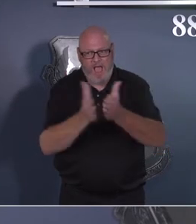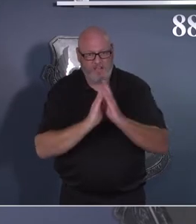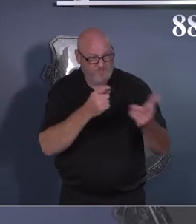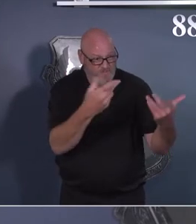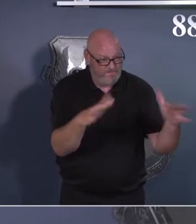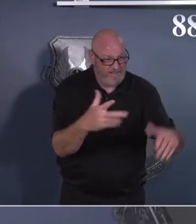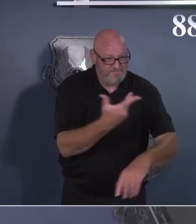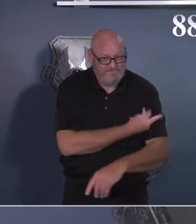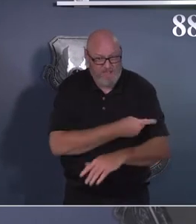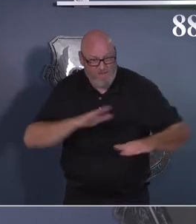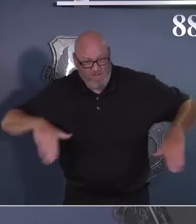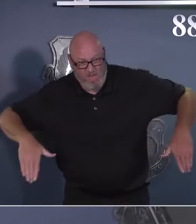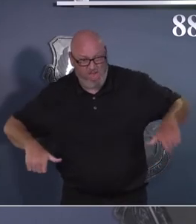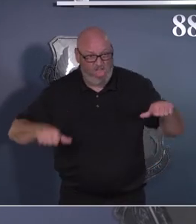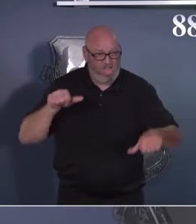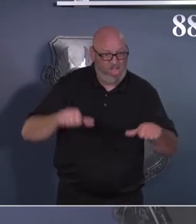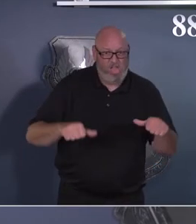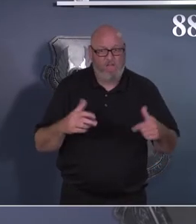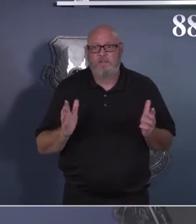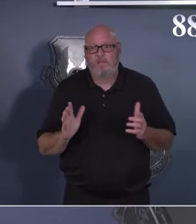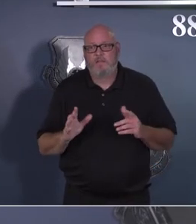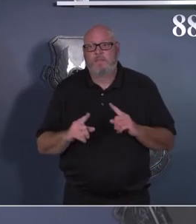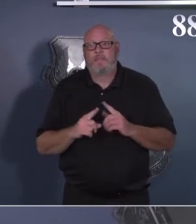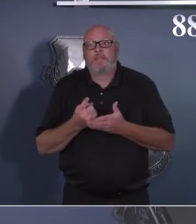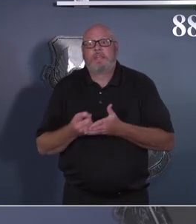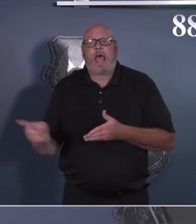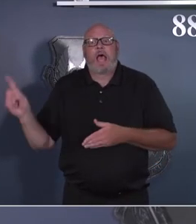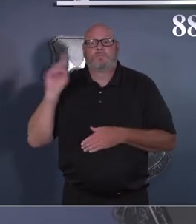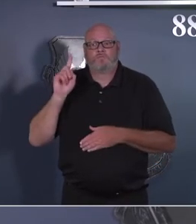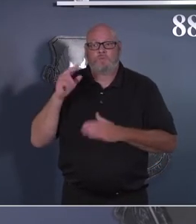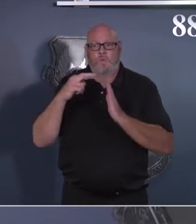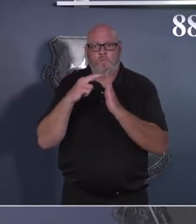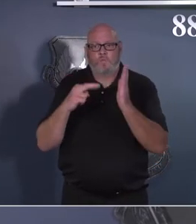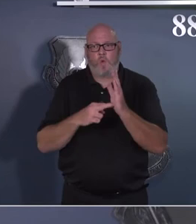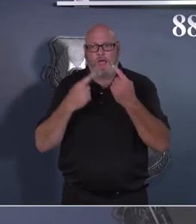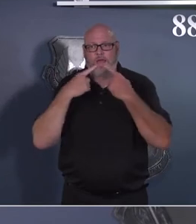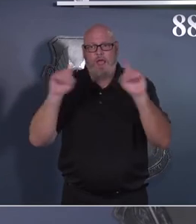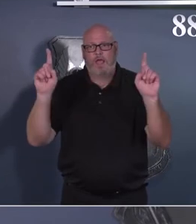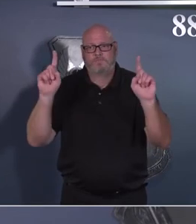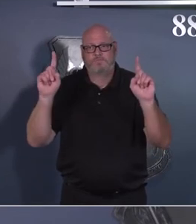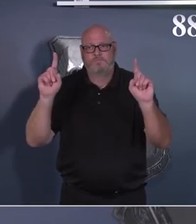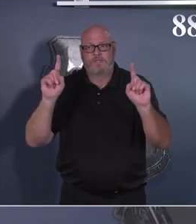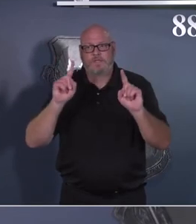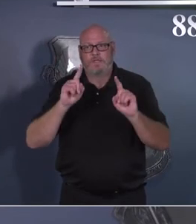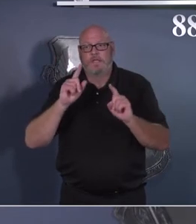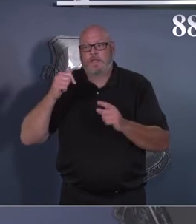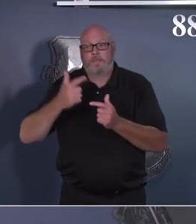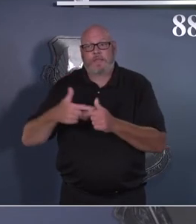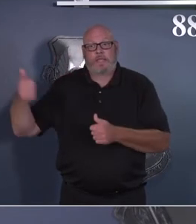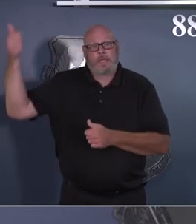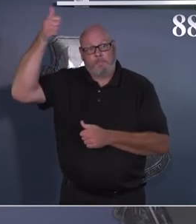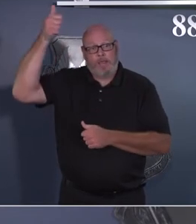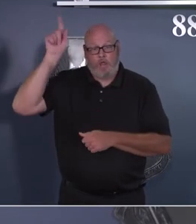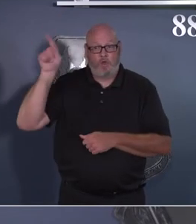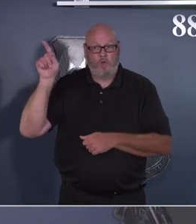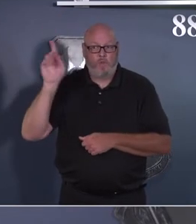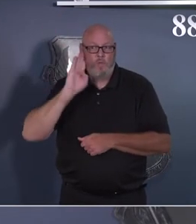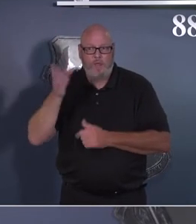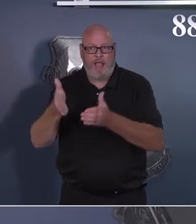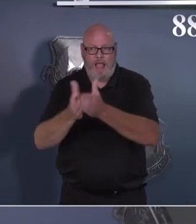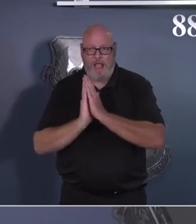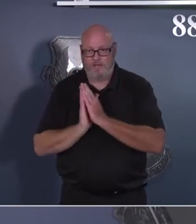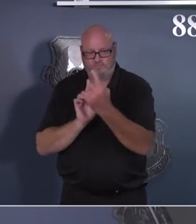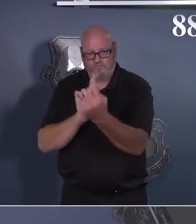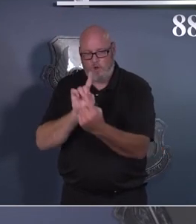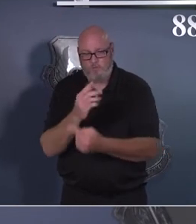allows commanders to ask military members now if they've been vaccinated. And then in the case of our non uniform teammates or civilians, if there